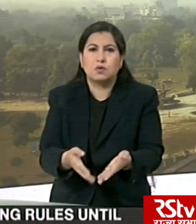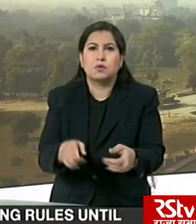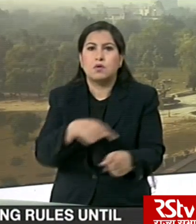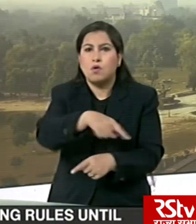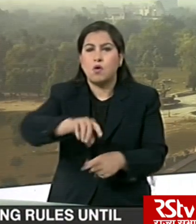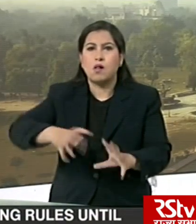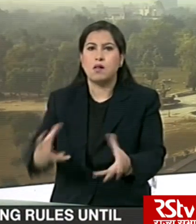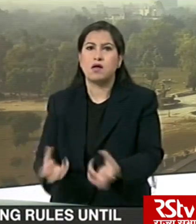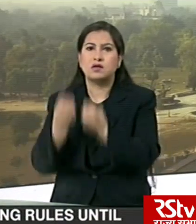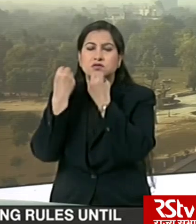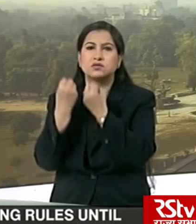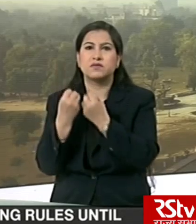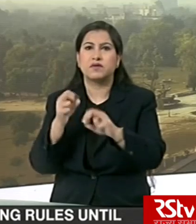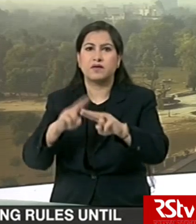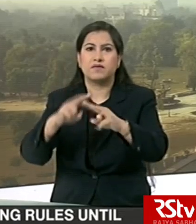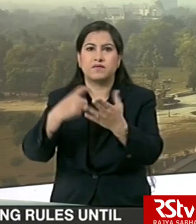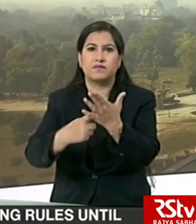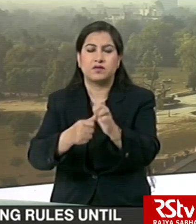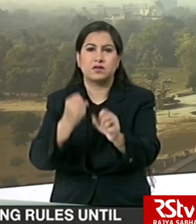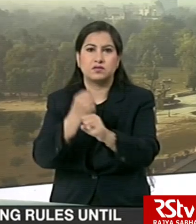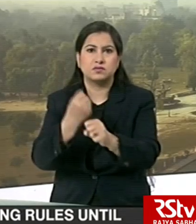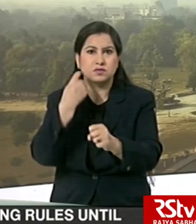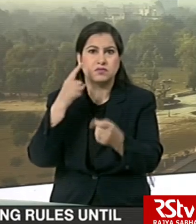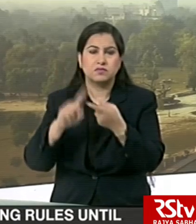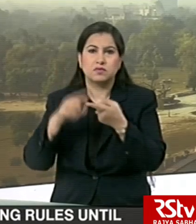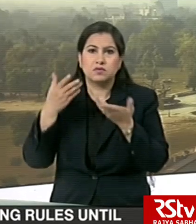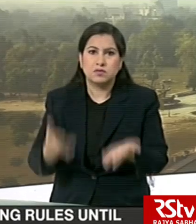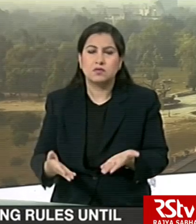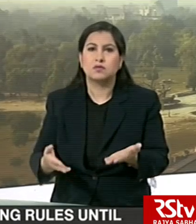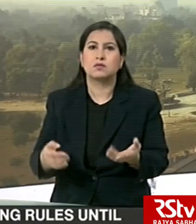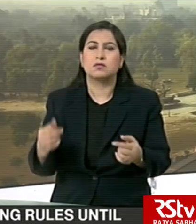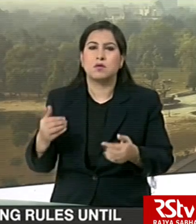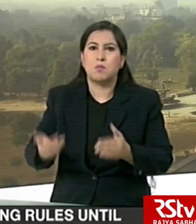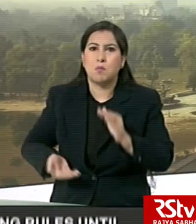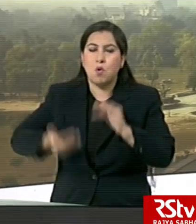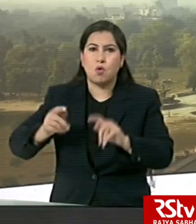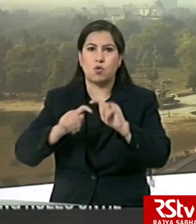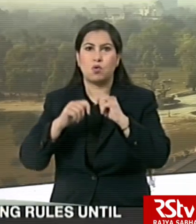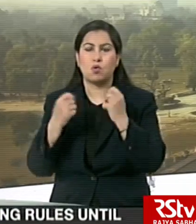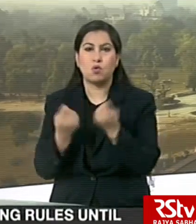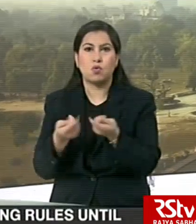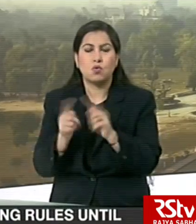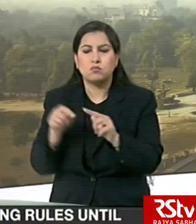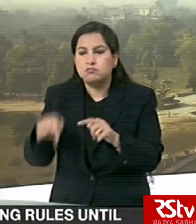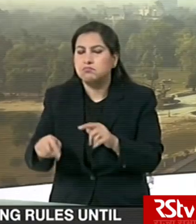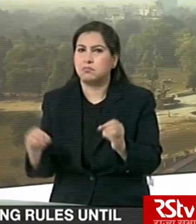country has achieved only a fragile intermediate success so far and does not have much room for manoeuvre.